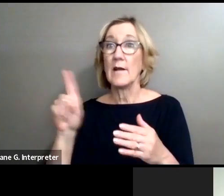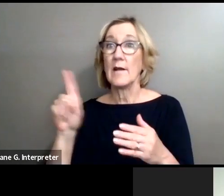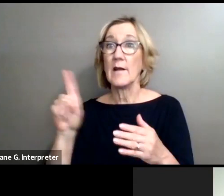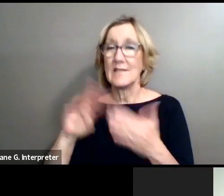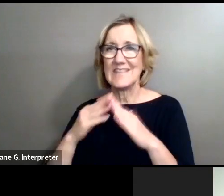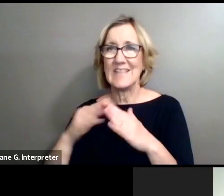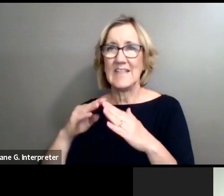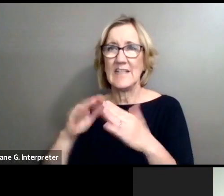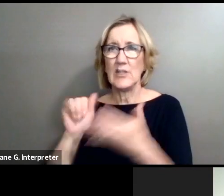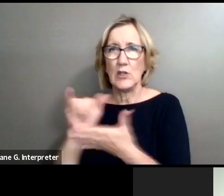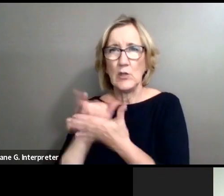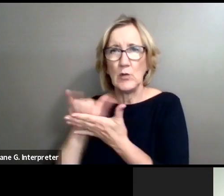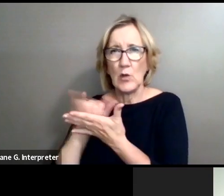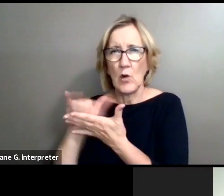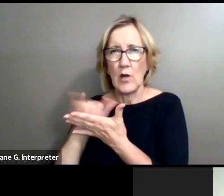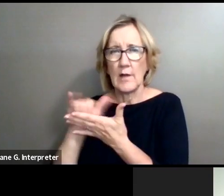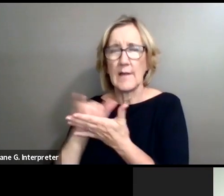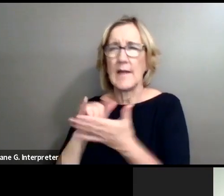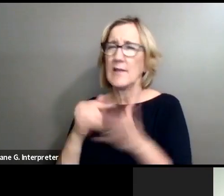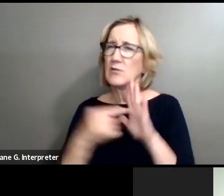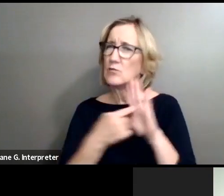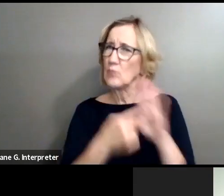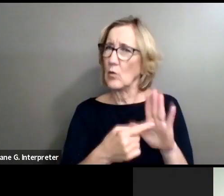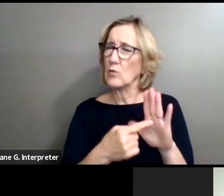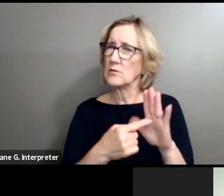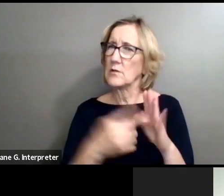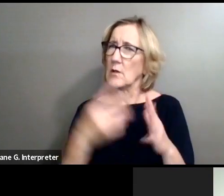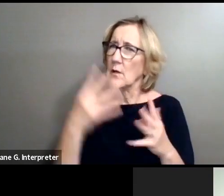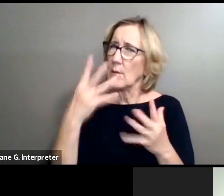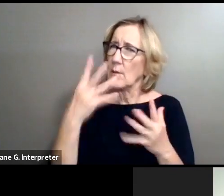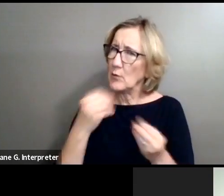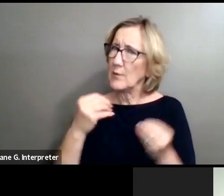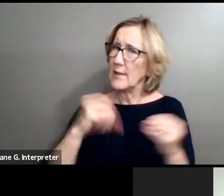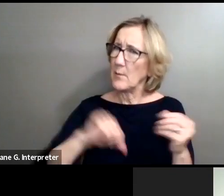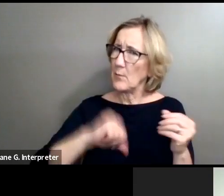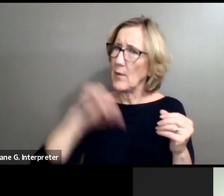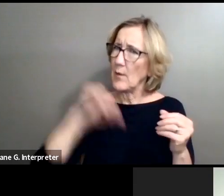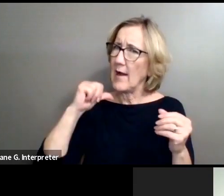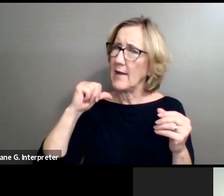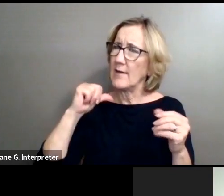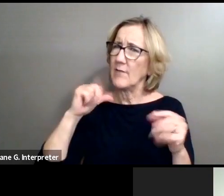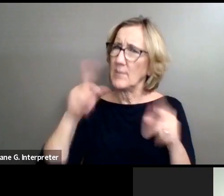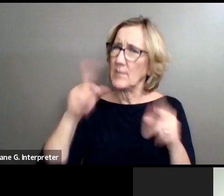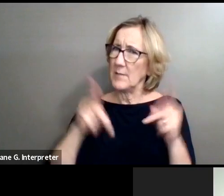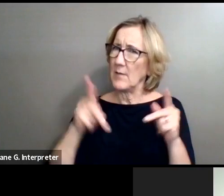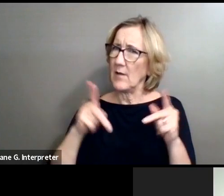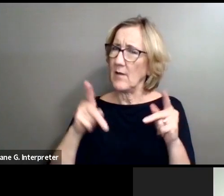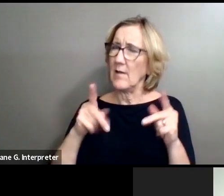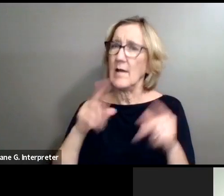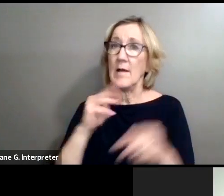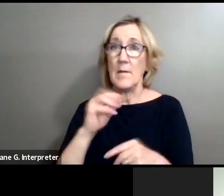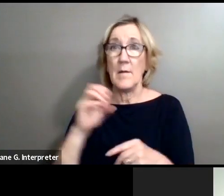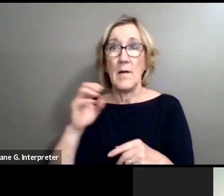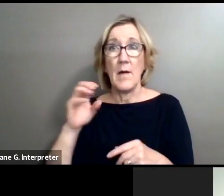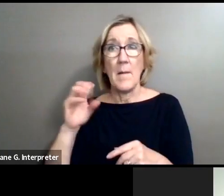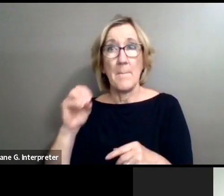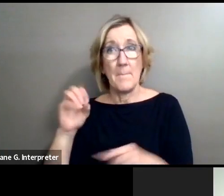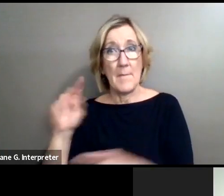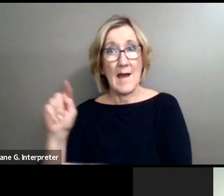and the pride of its people. So this is something that Trevor, which is why we have him on, loves to be able to continue to do.